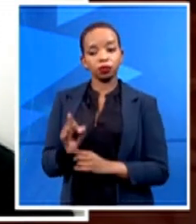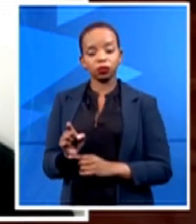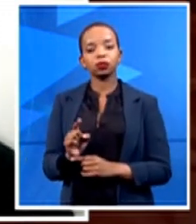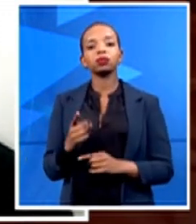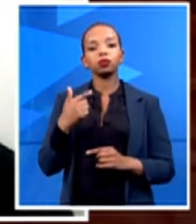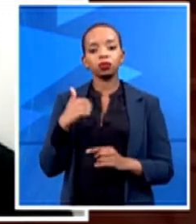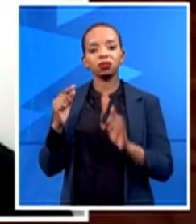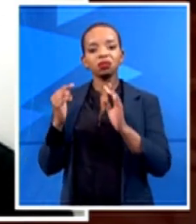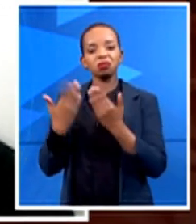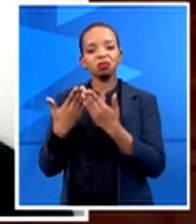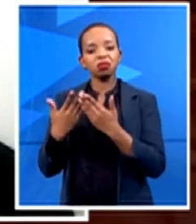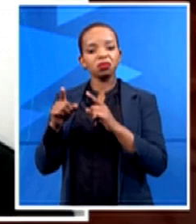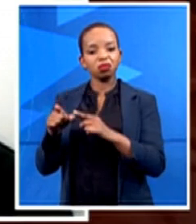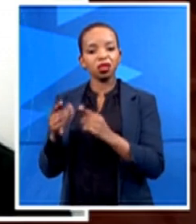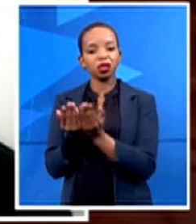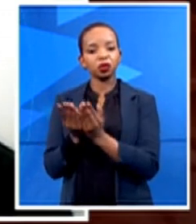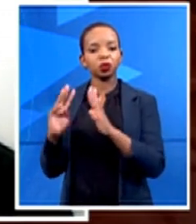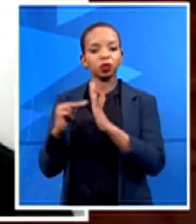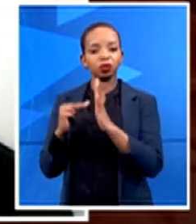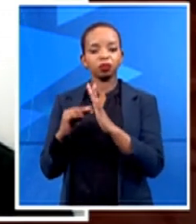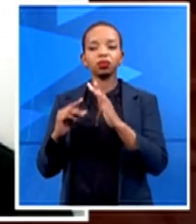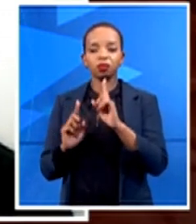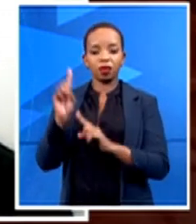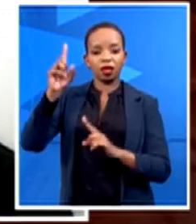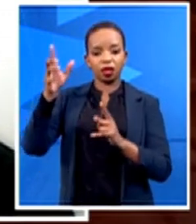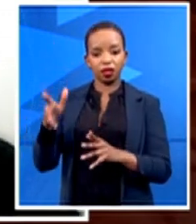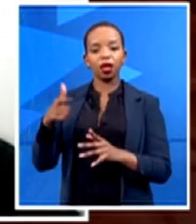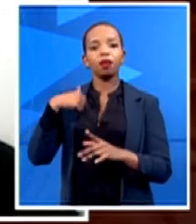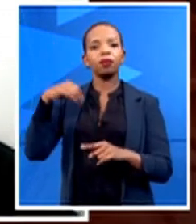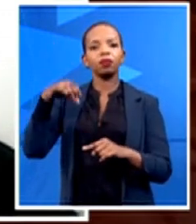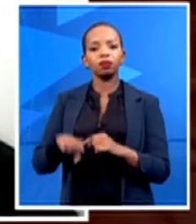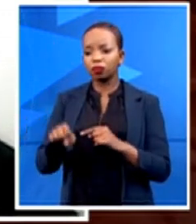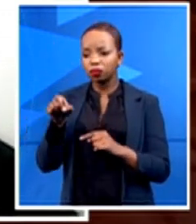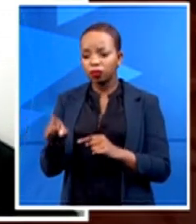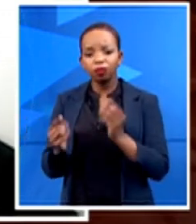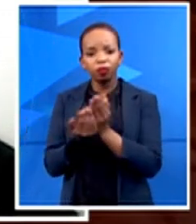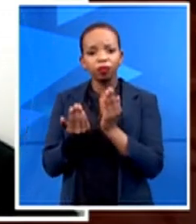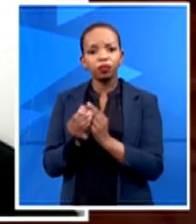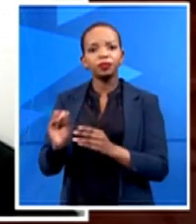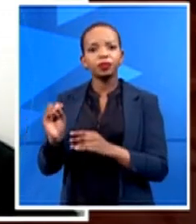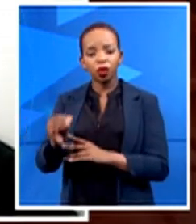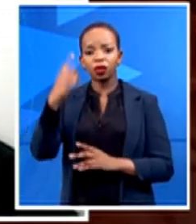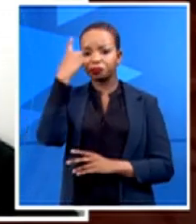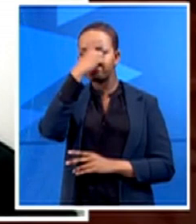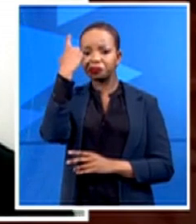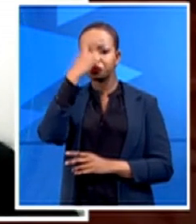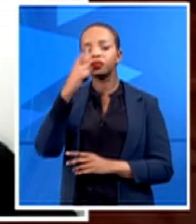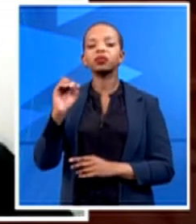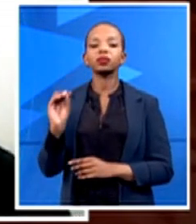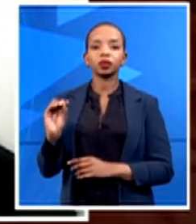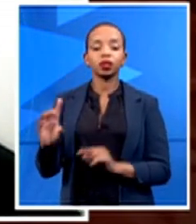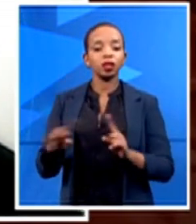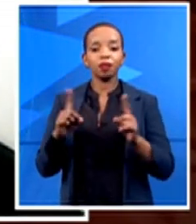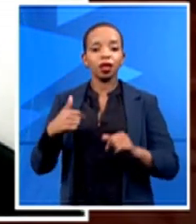that they have temperature scanners in the environment, but I then got disappointed to see that, as they